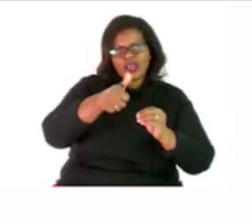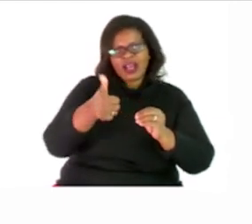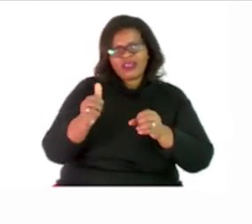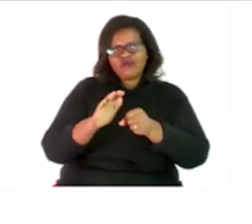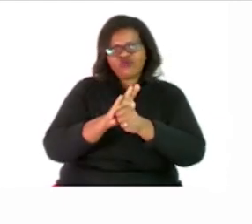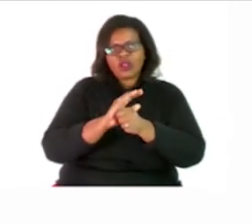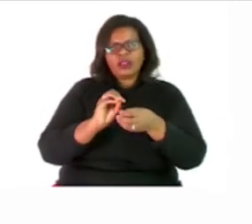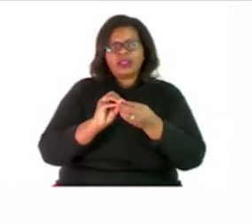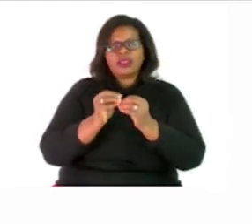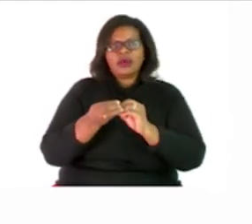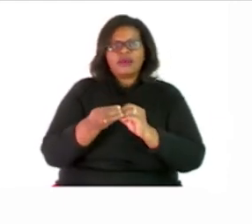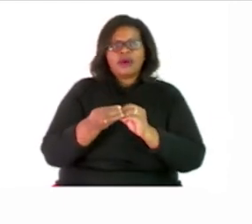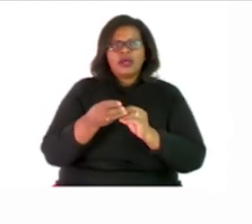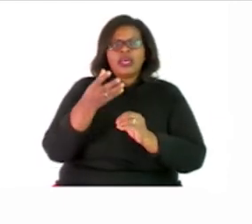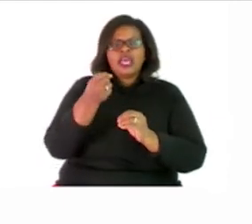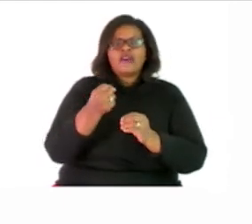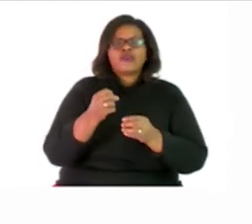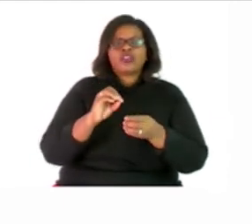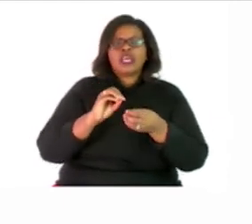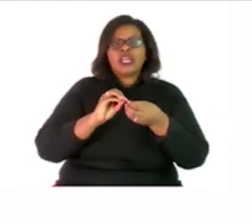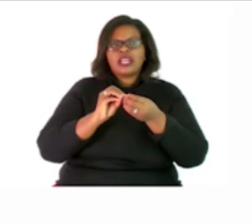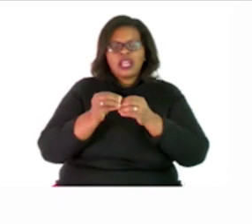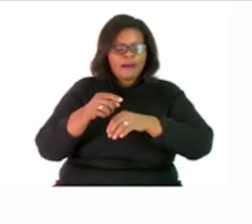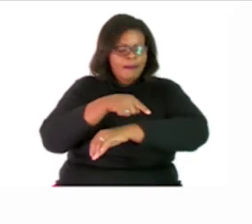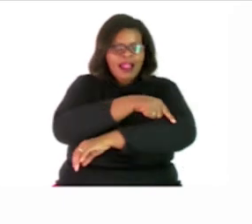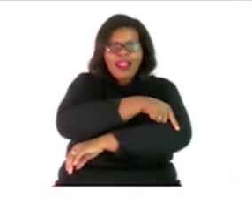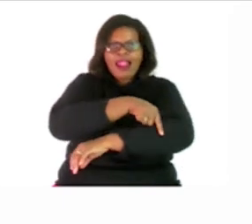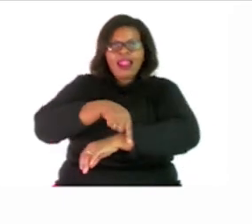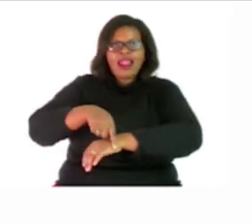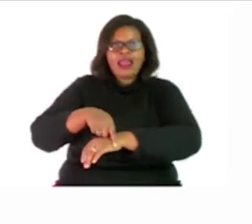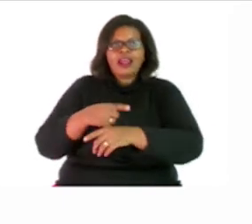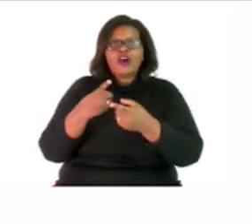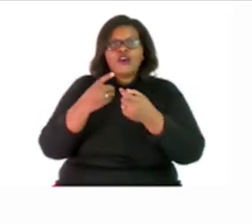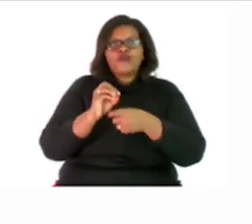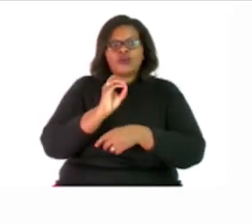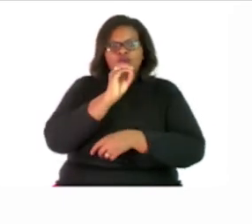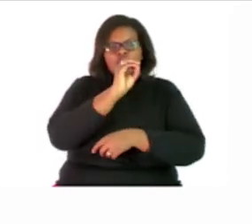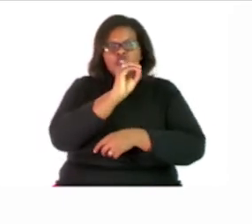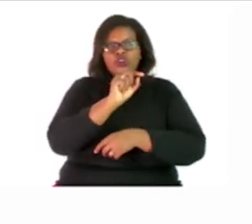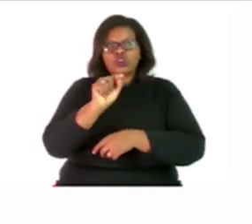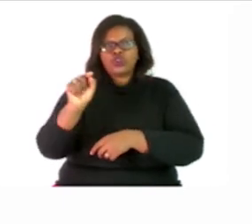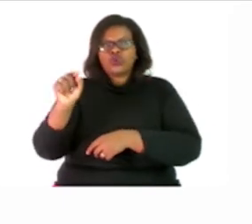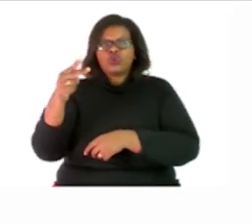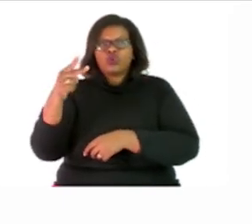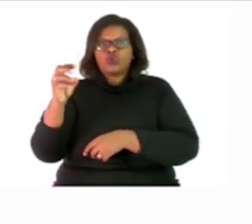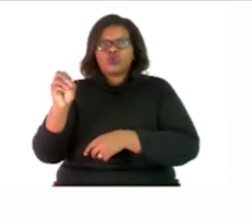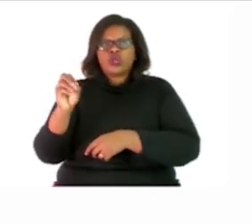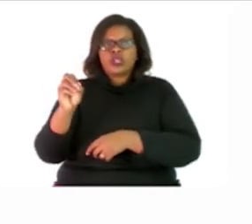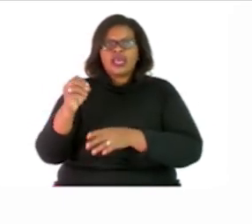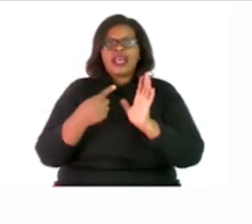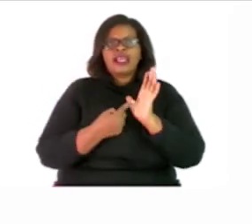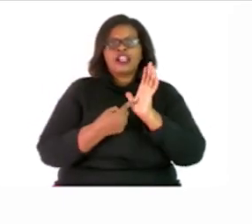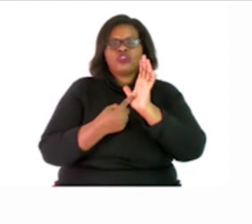There is a number line there from 0 to 20 and it shows that it is a multiple